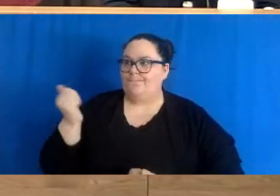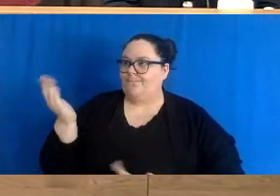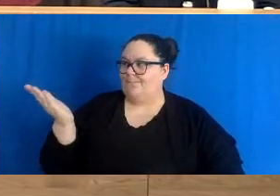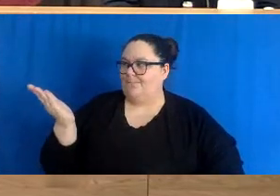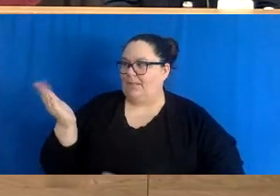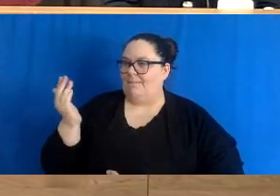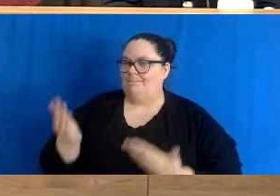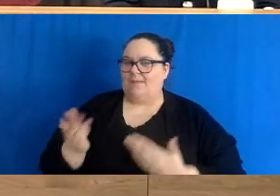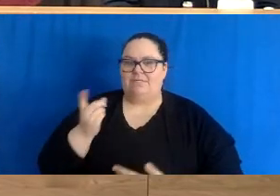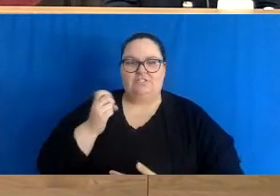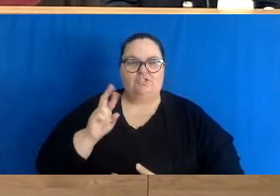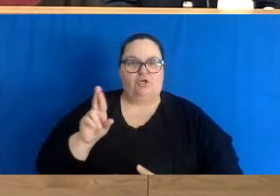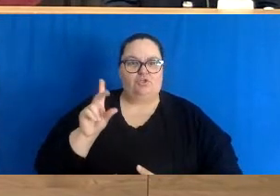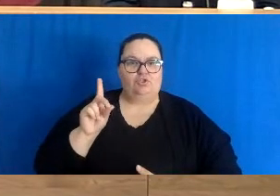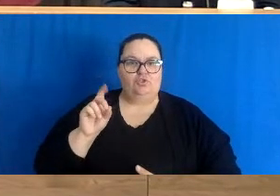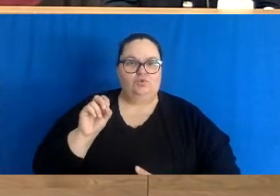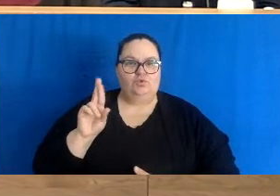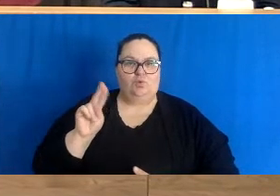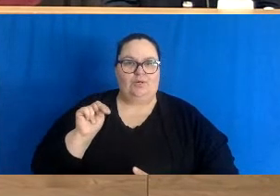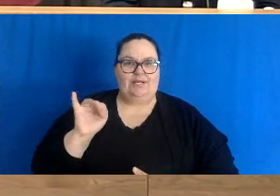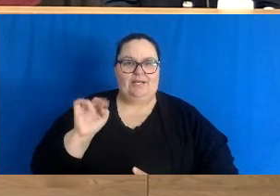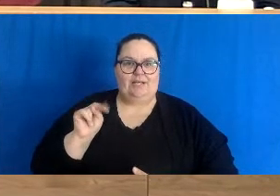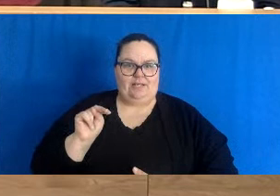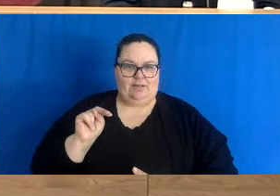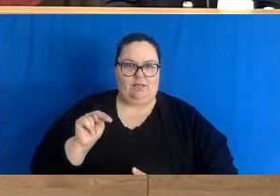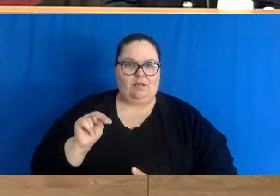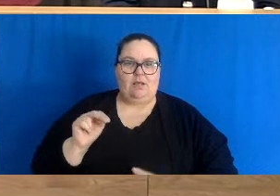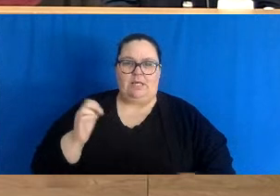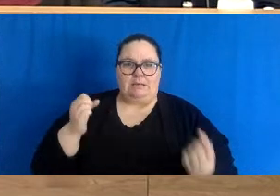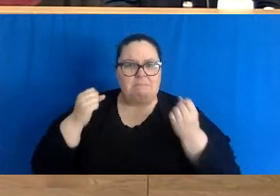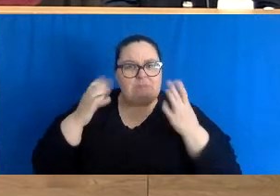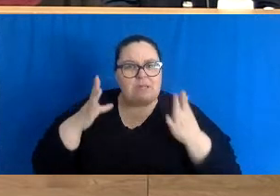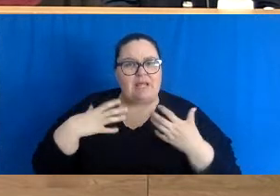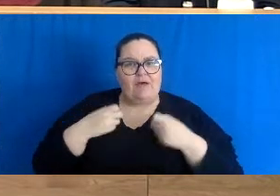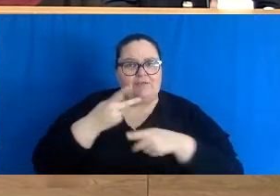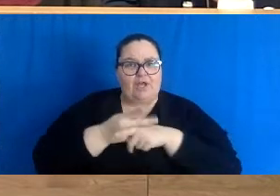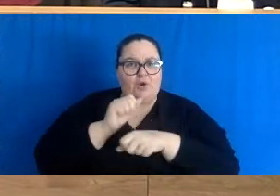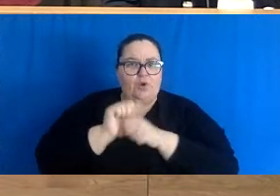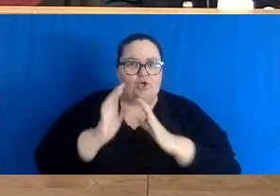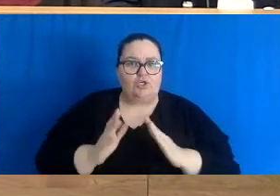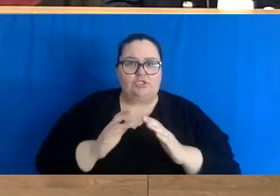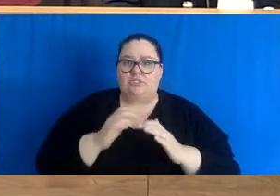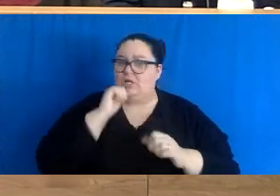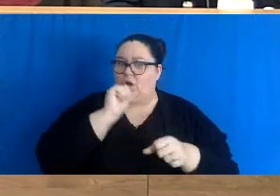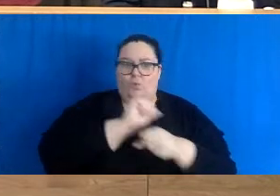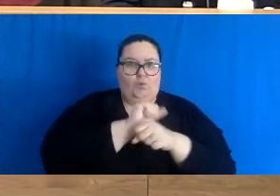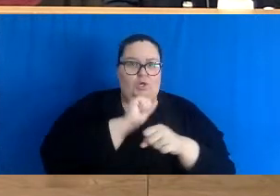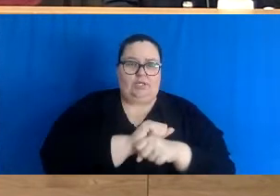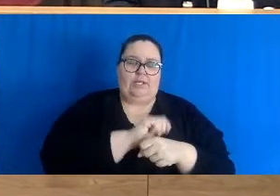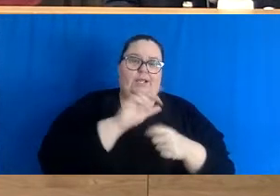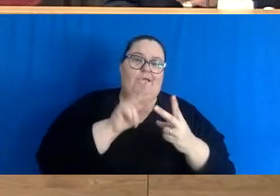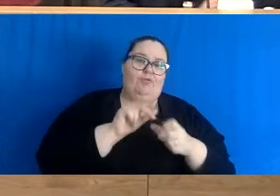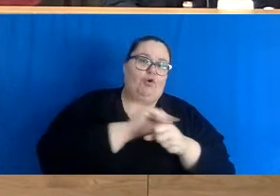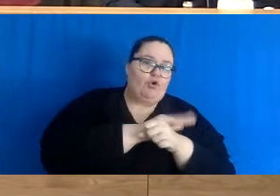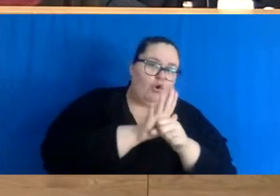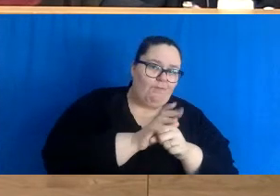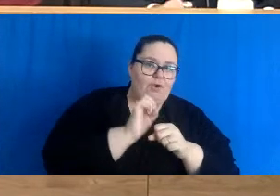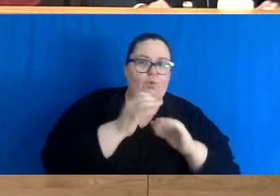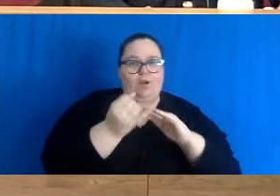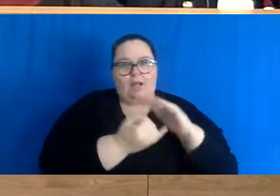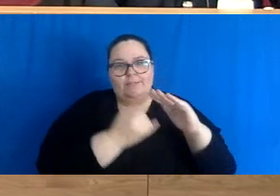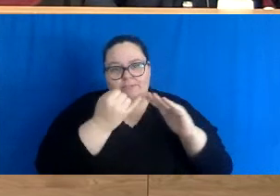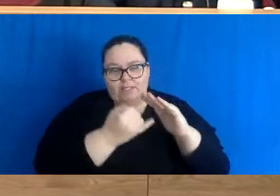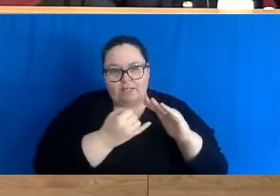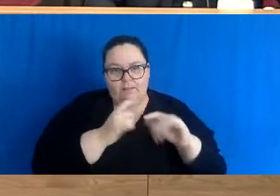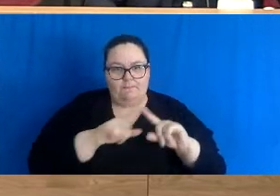Dr. Dornan as well. Hundreds of healthcare workers are off work and isolating with COVID-19. But are there also